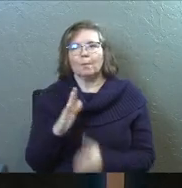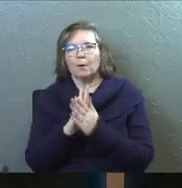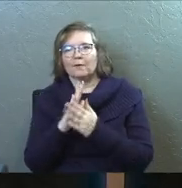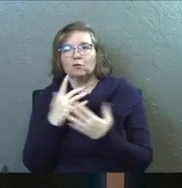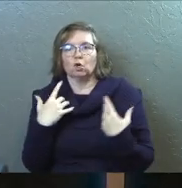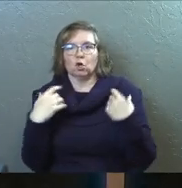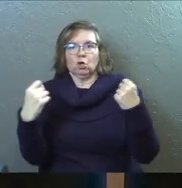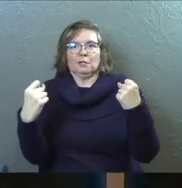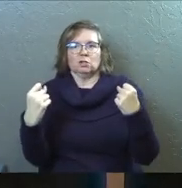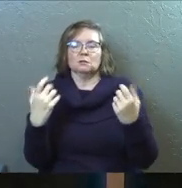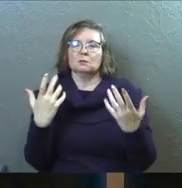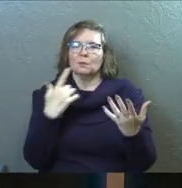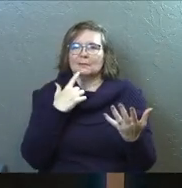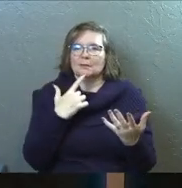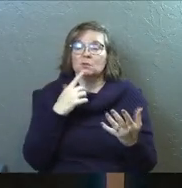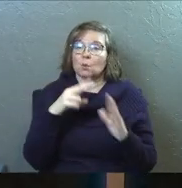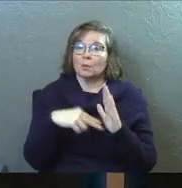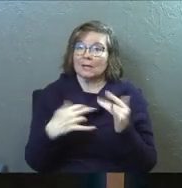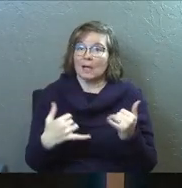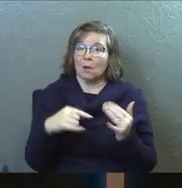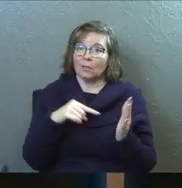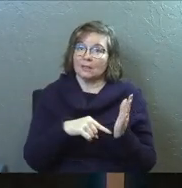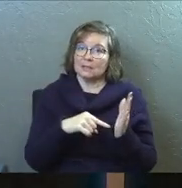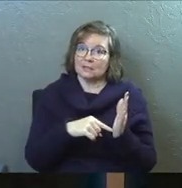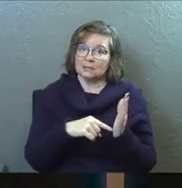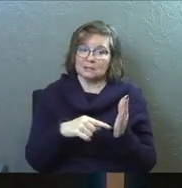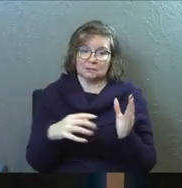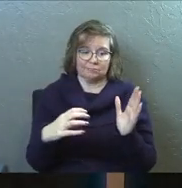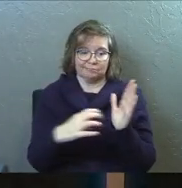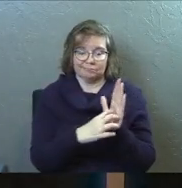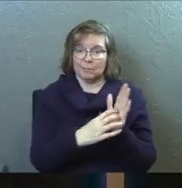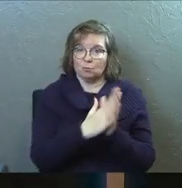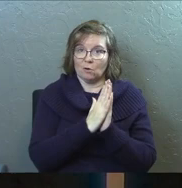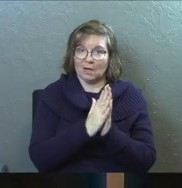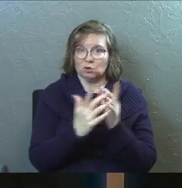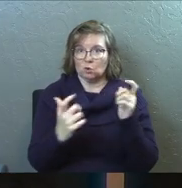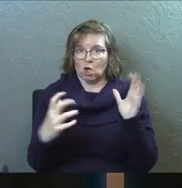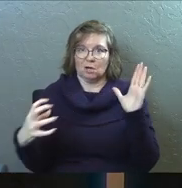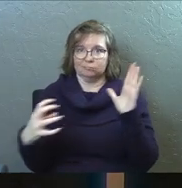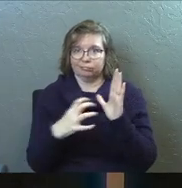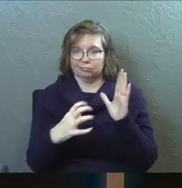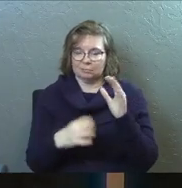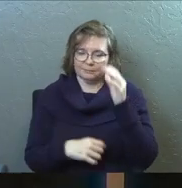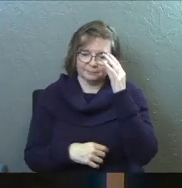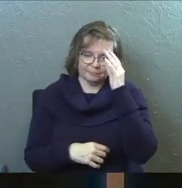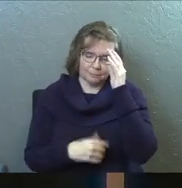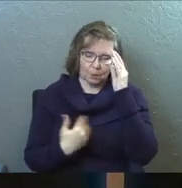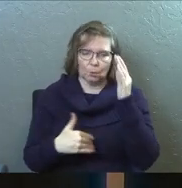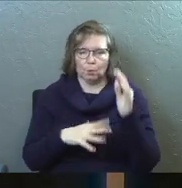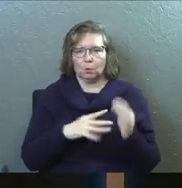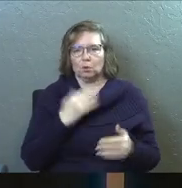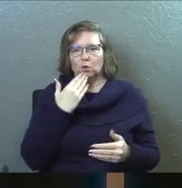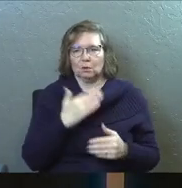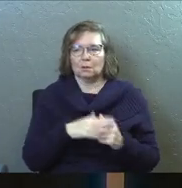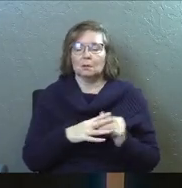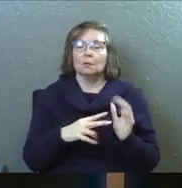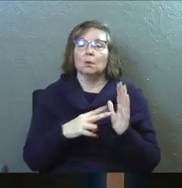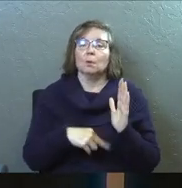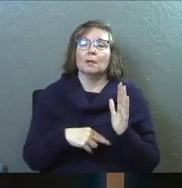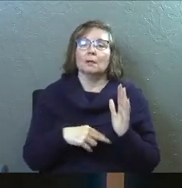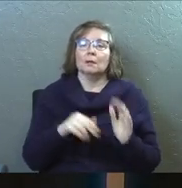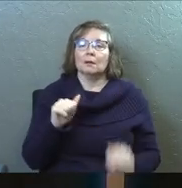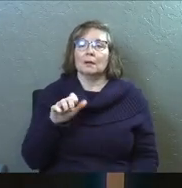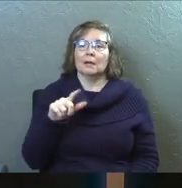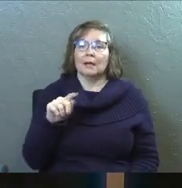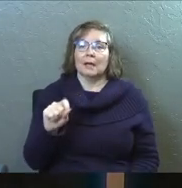That's probably what it says. And so we're going to read now this, this whole prayer that they pray. So it's a larger chunk, but it's just so good. So let's read this. This is